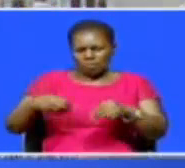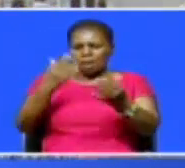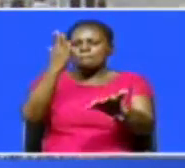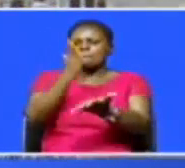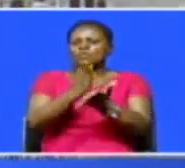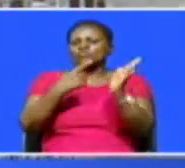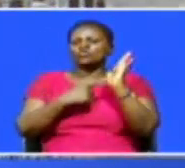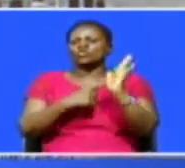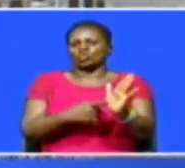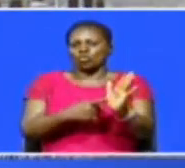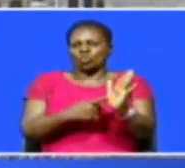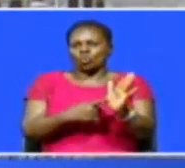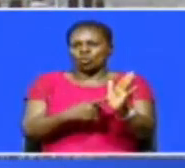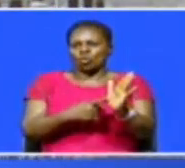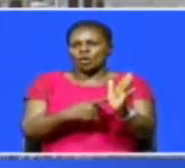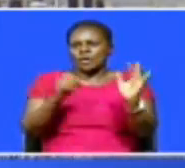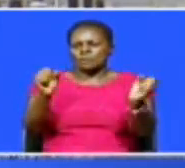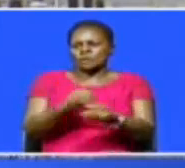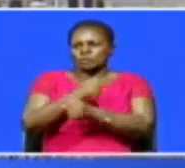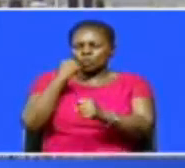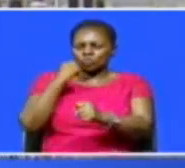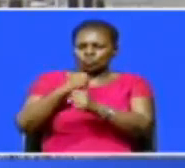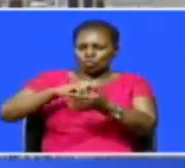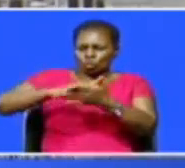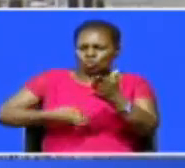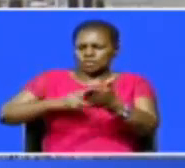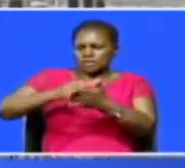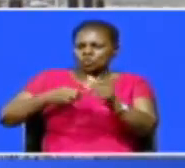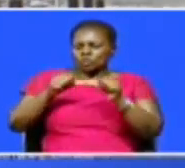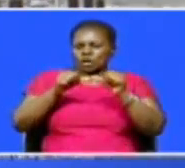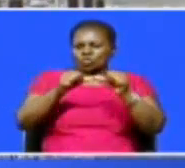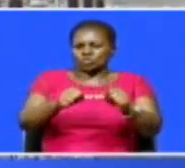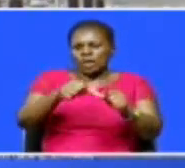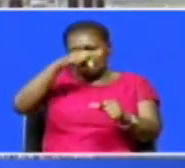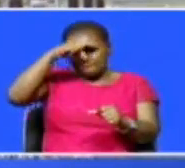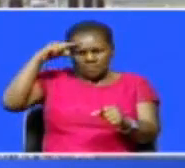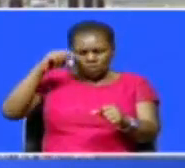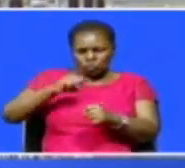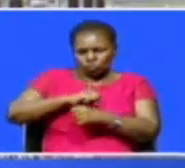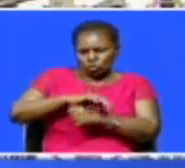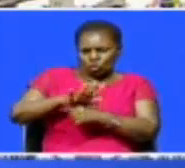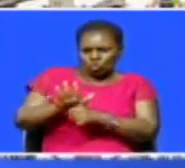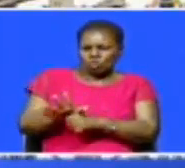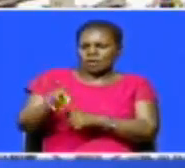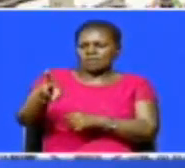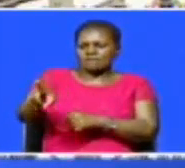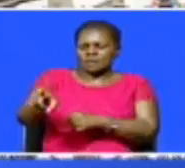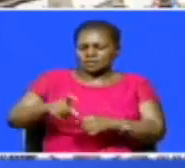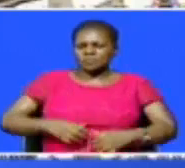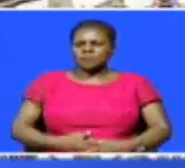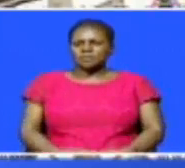proof that it is effectively impossible to perform its contractual duties as a result of the coronavirus pandemic.